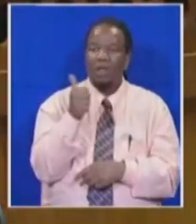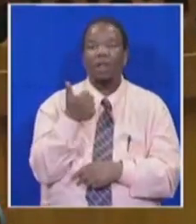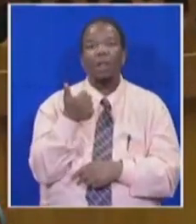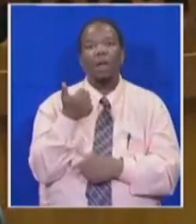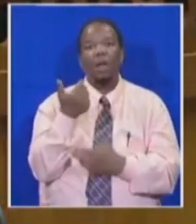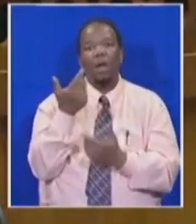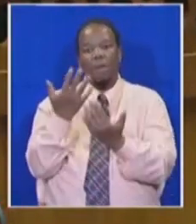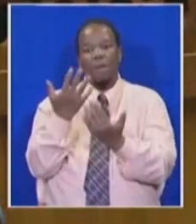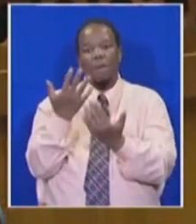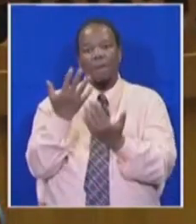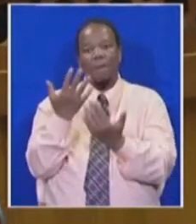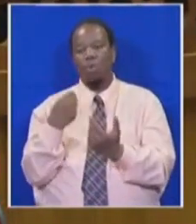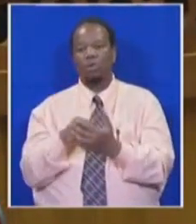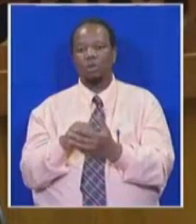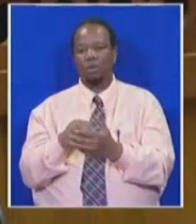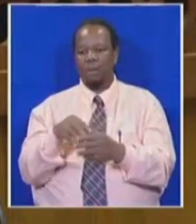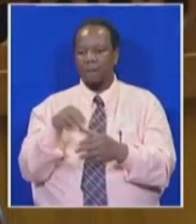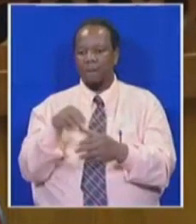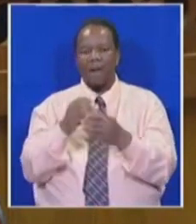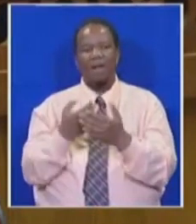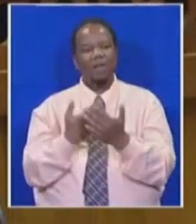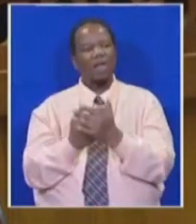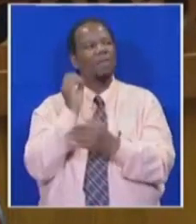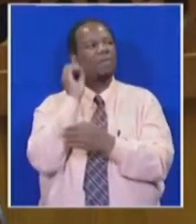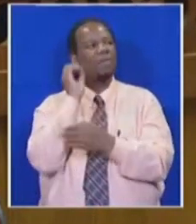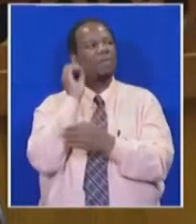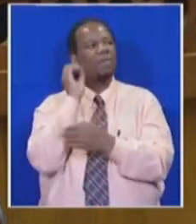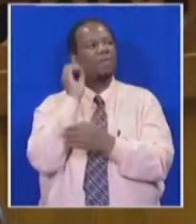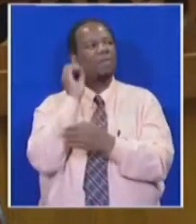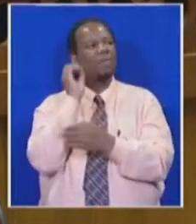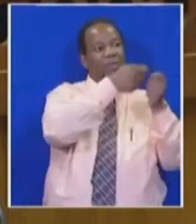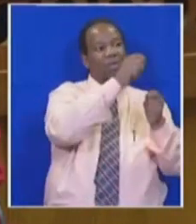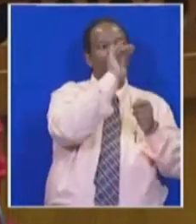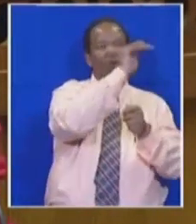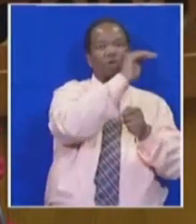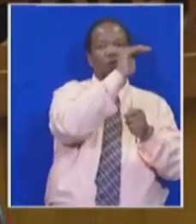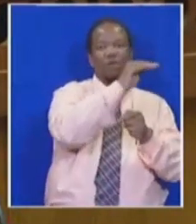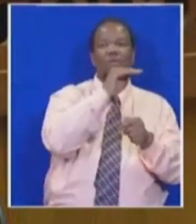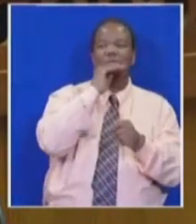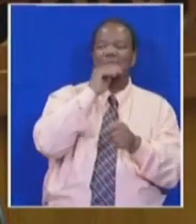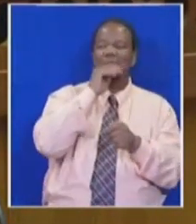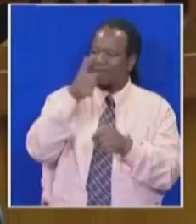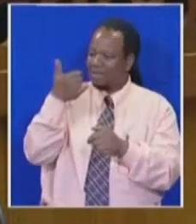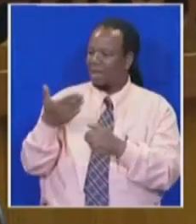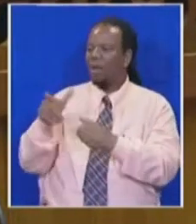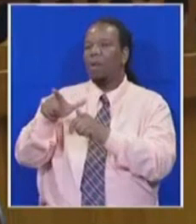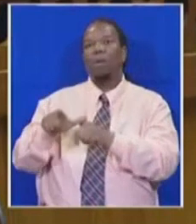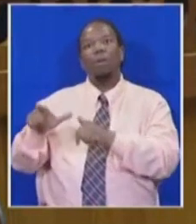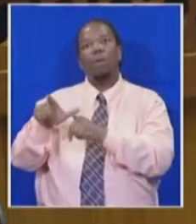from South Africa so that we give space for the local beneficiation and industrialization of mineral resources.